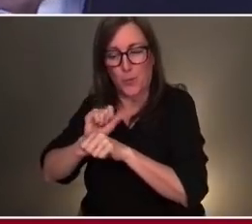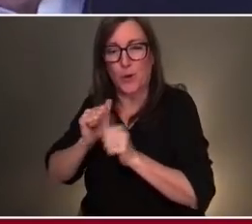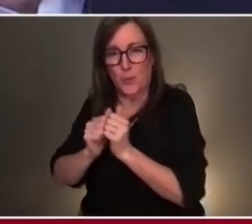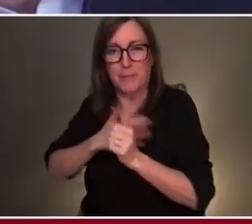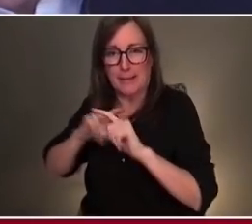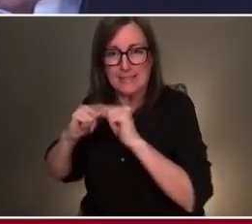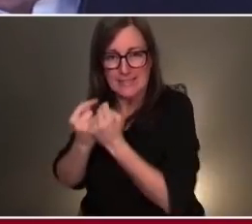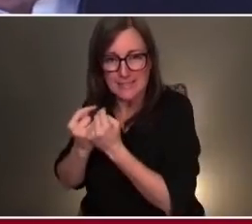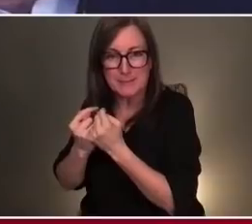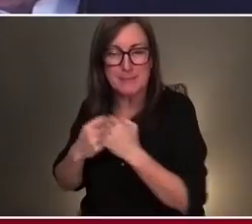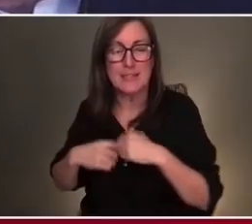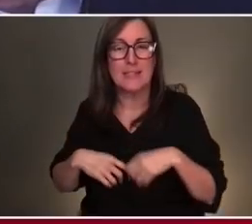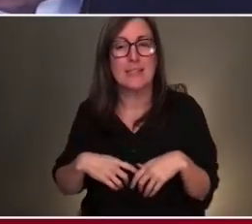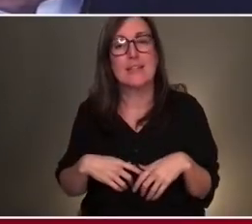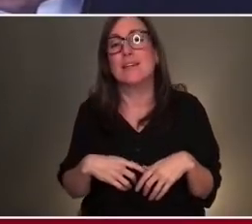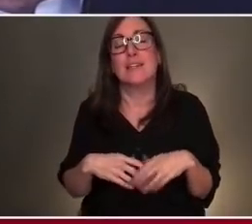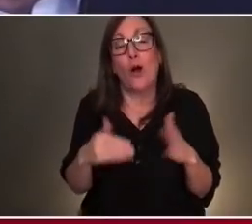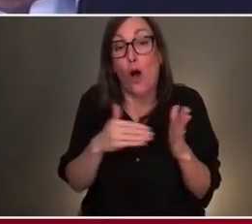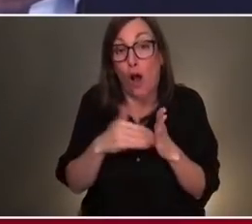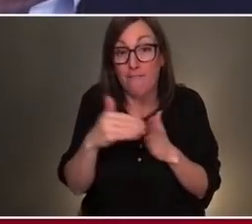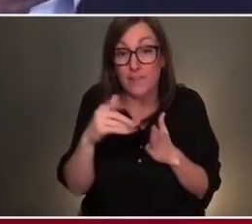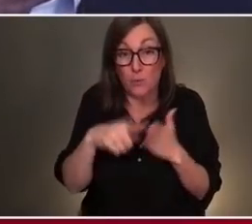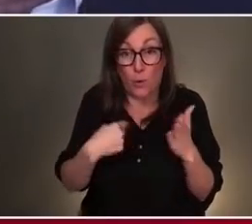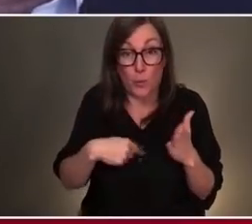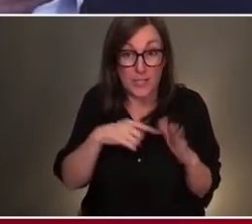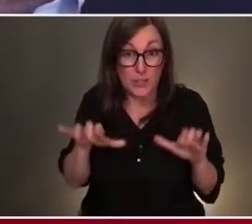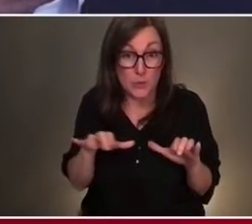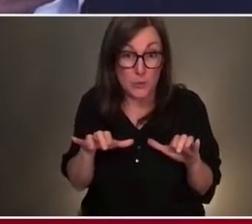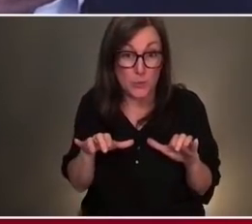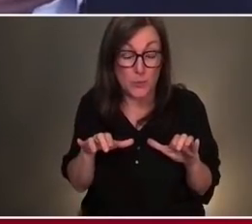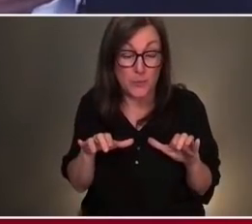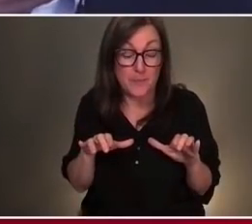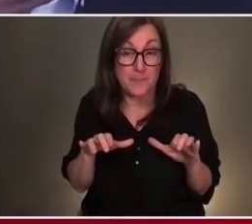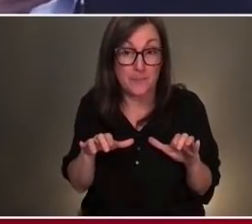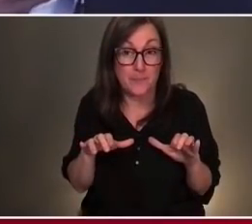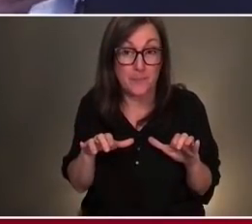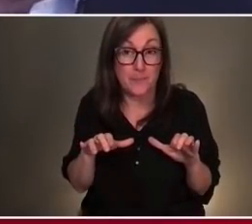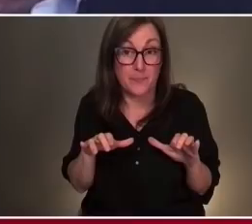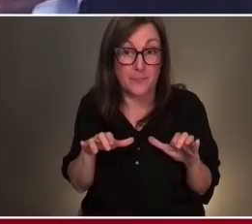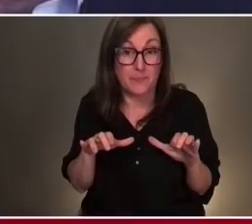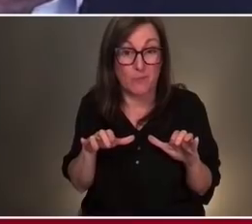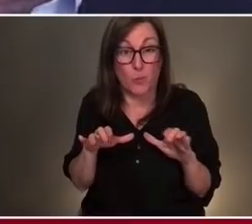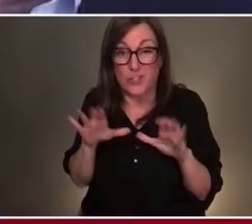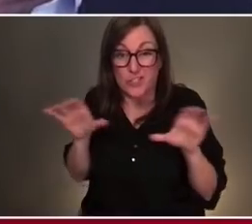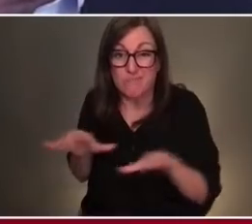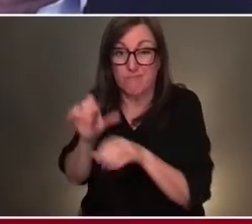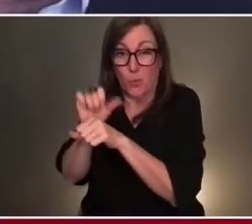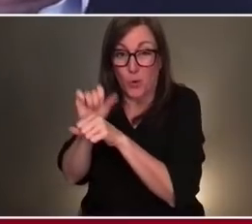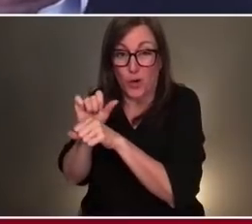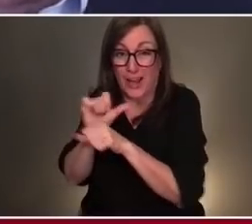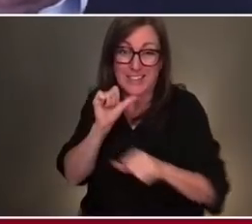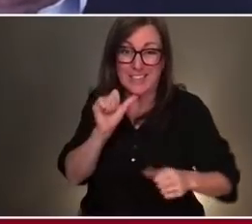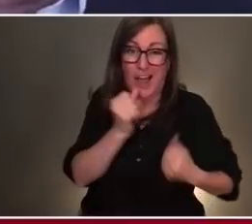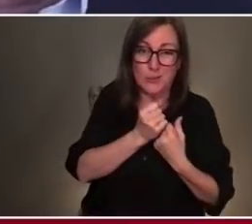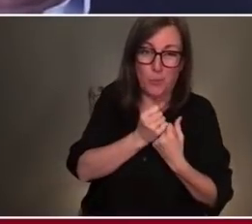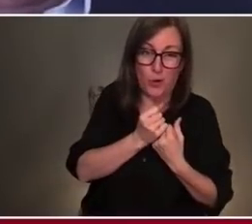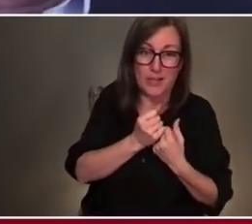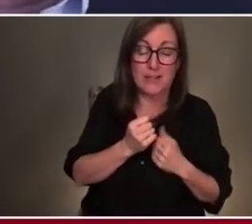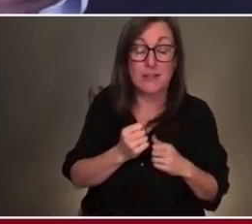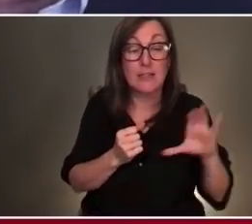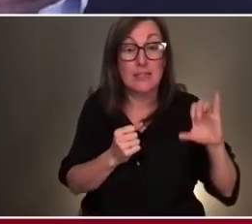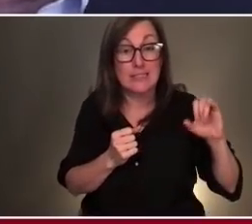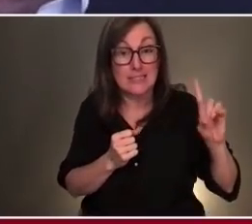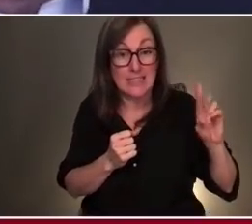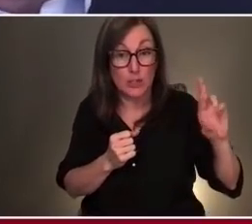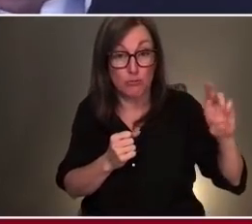the first to acknowledge that often what we do is such that it's not supported. SIDRAP actually became one of the very